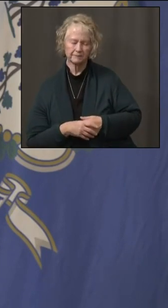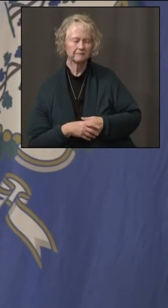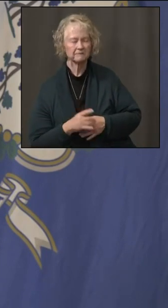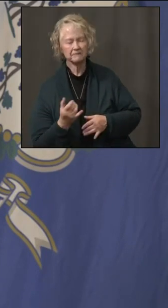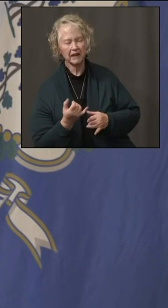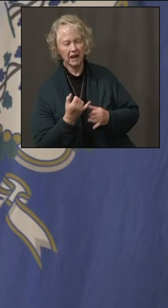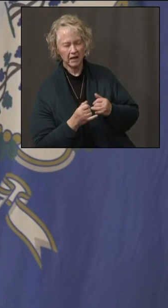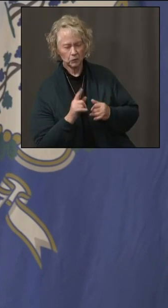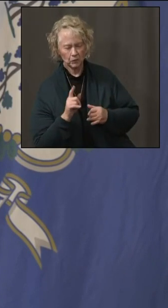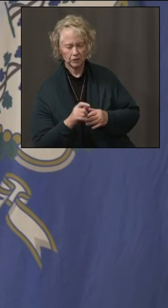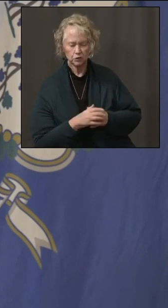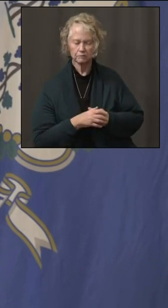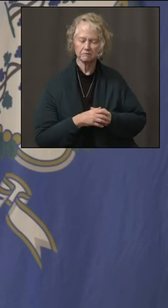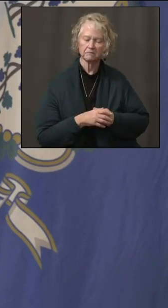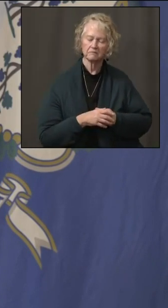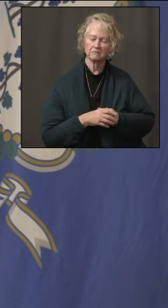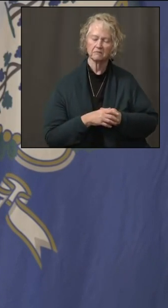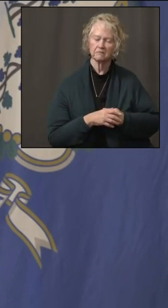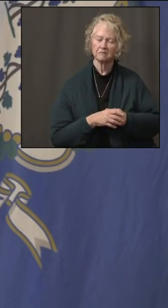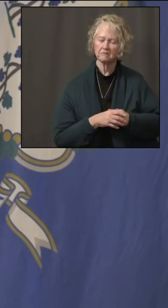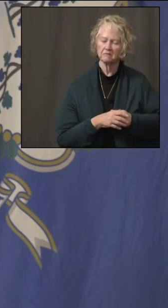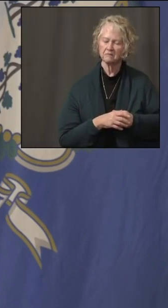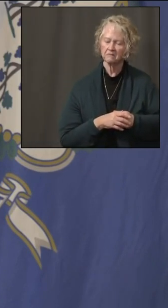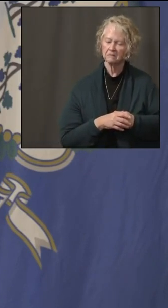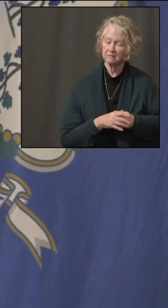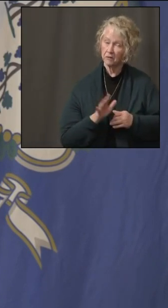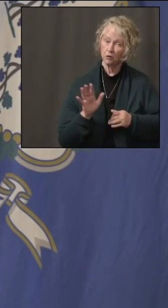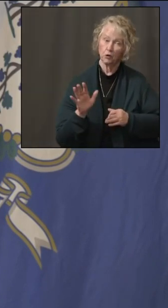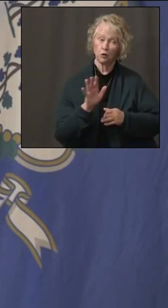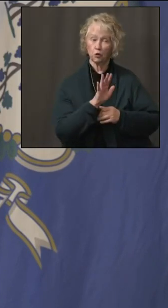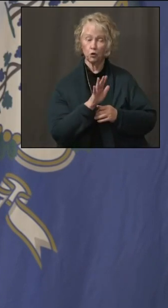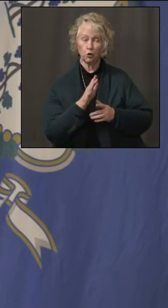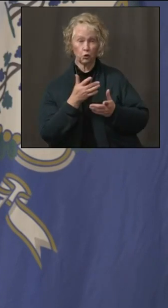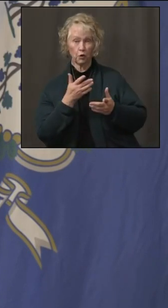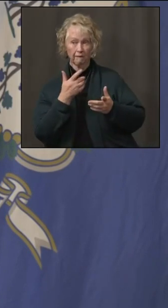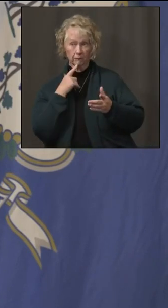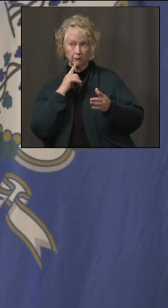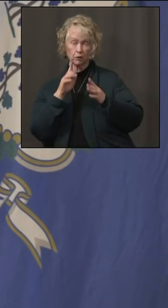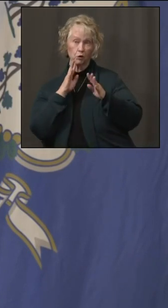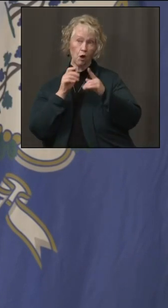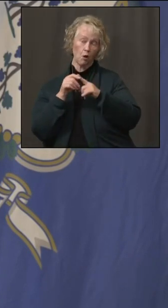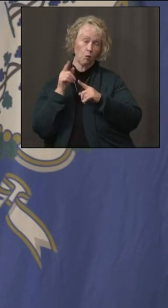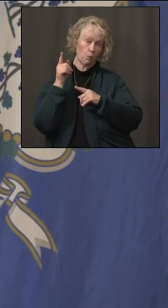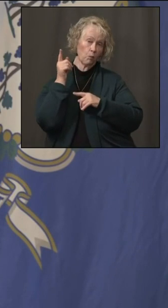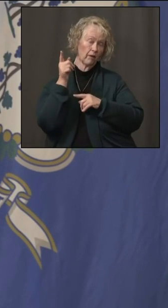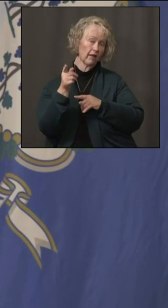last question. Have you, is your administration at all talking to New York State about a 930